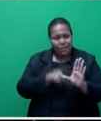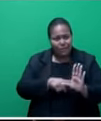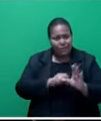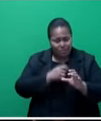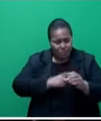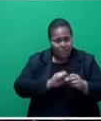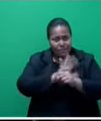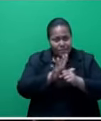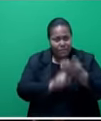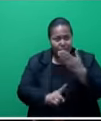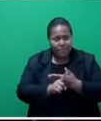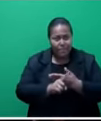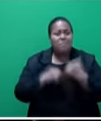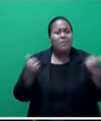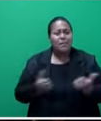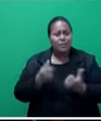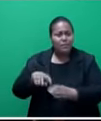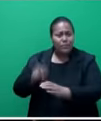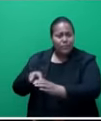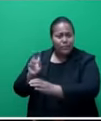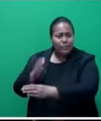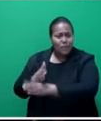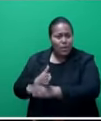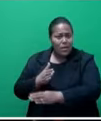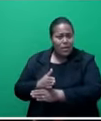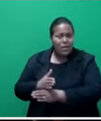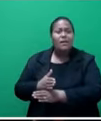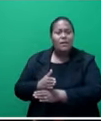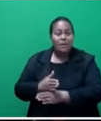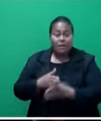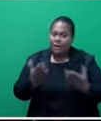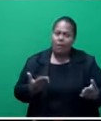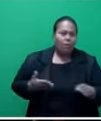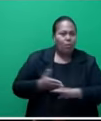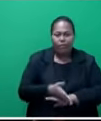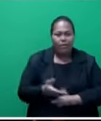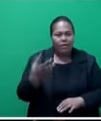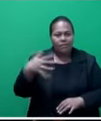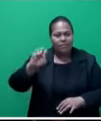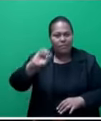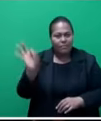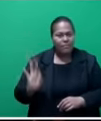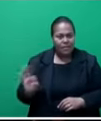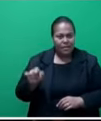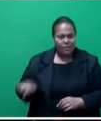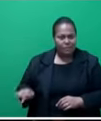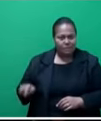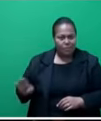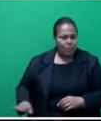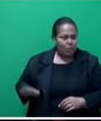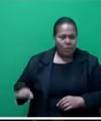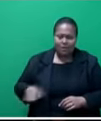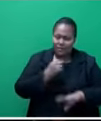because thousands of people have lost jobs, the poverty rate, Mr. Speaker, could well be over 50%. And I think government should not ignore